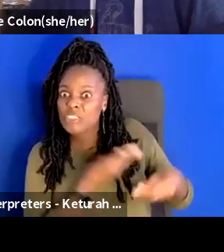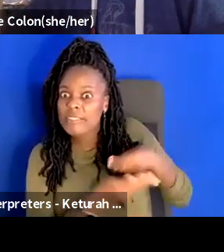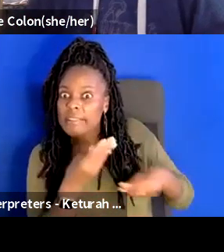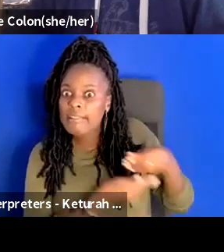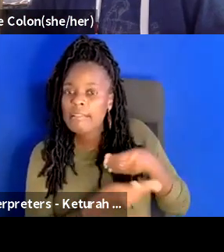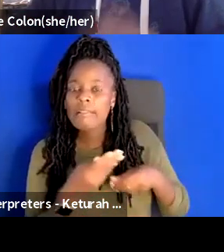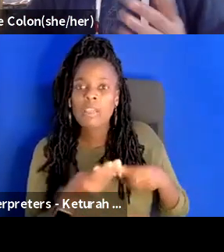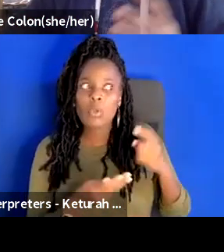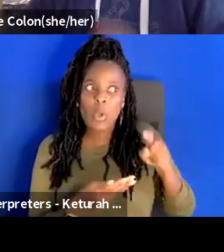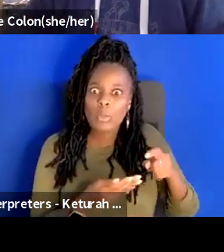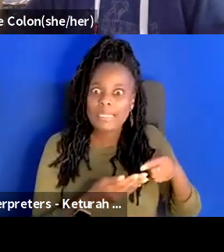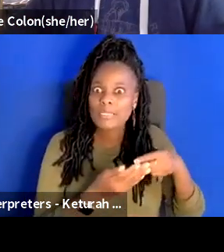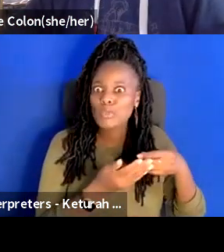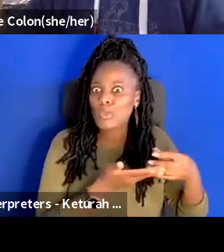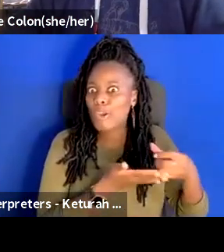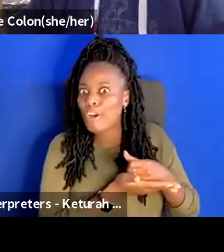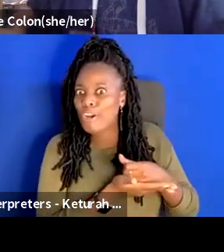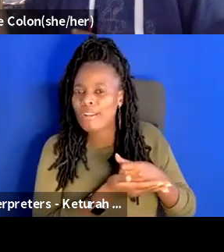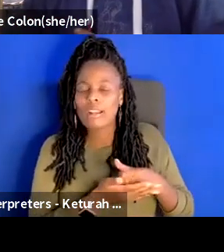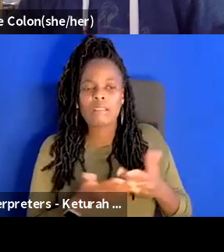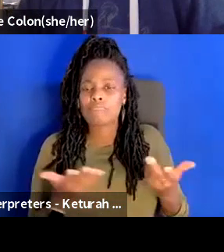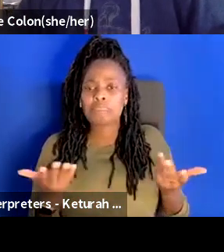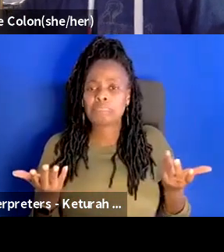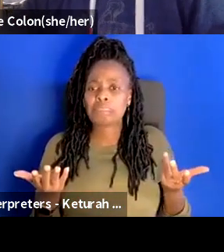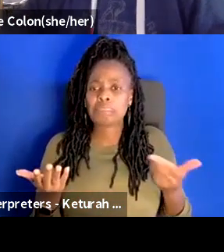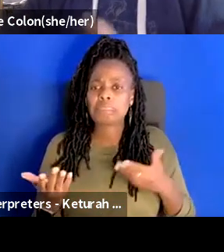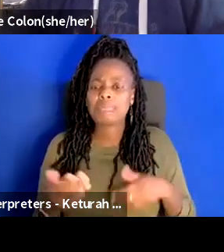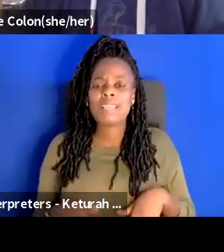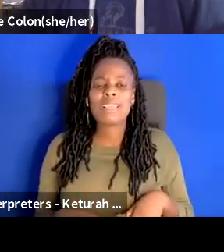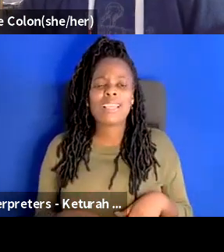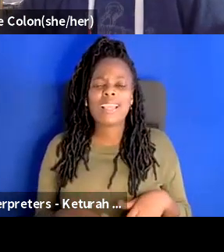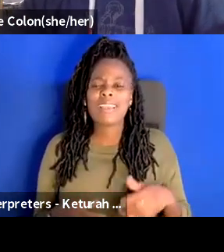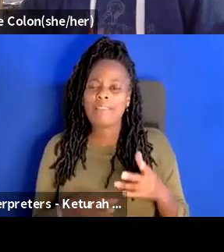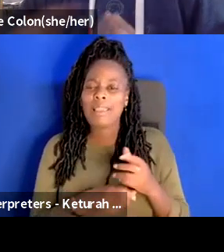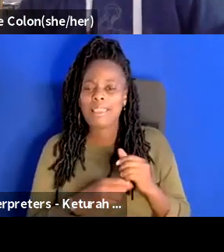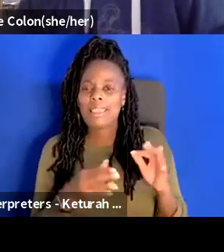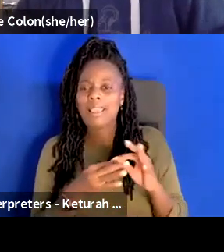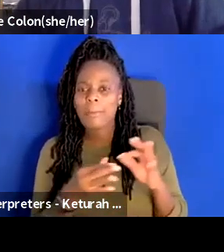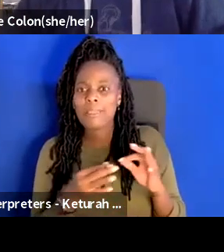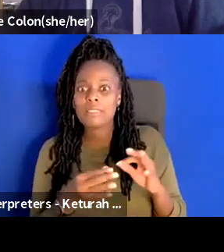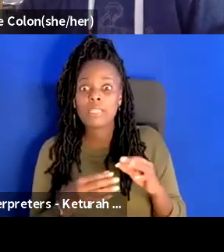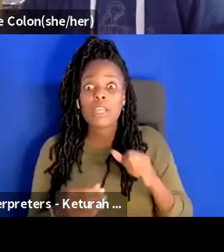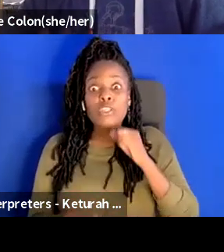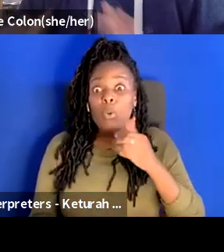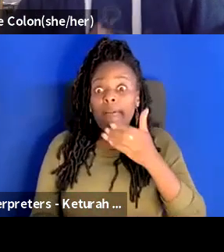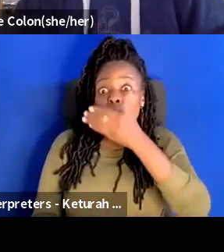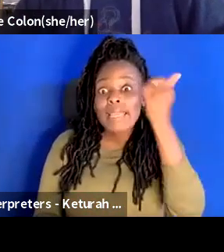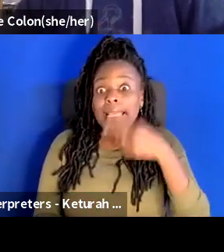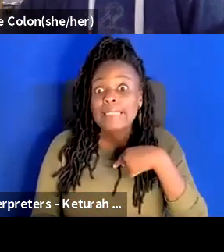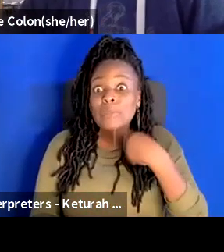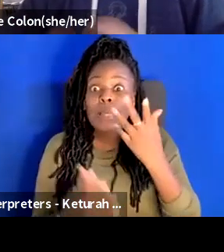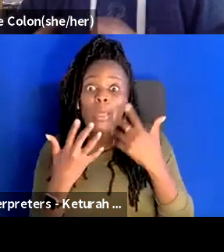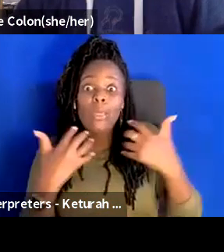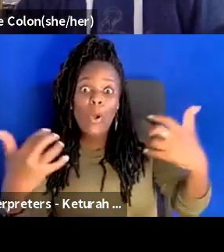like whatever um and i do get you know um comments of you know make sure to tell them don't forget to tell the audience about like the